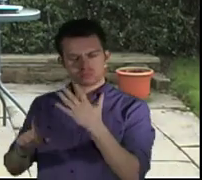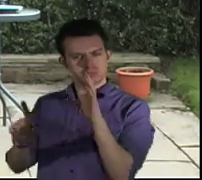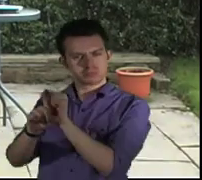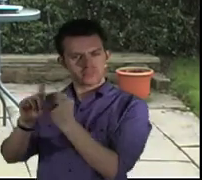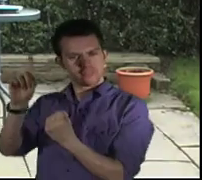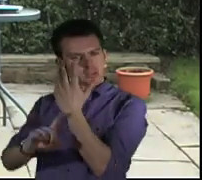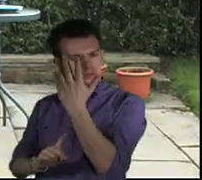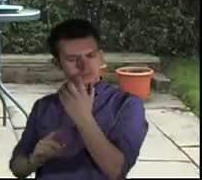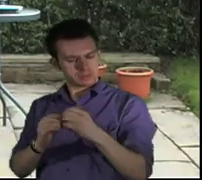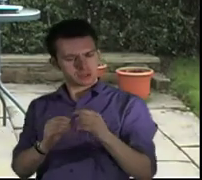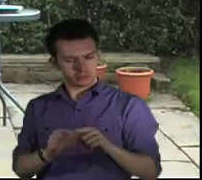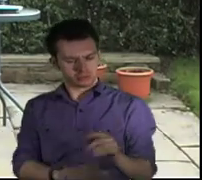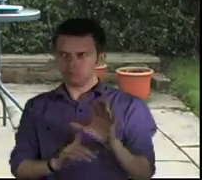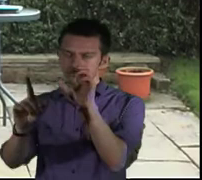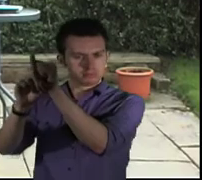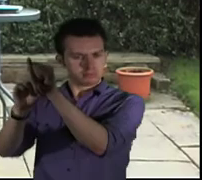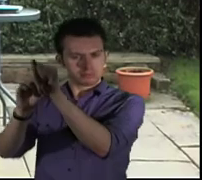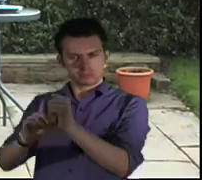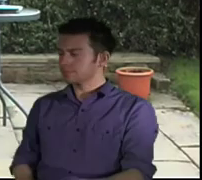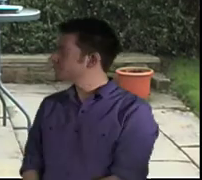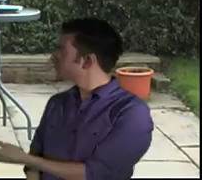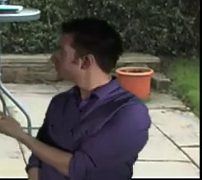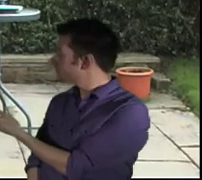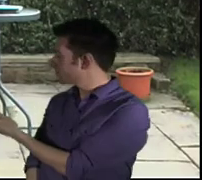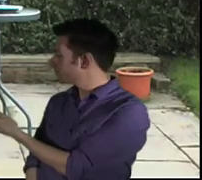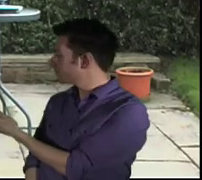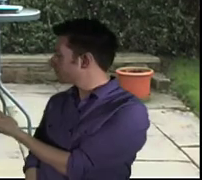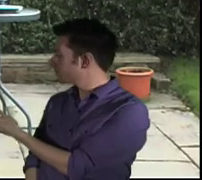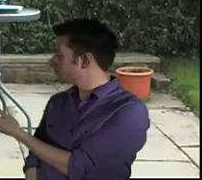space. Otherwise your whole house could catch on fire.